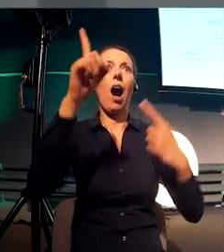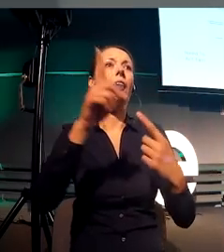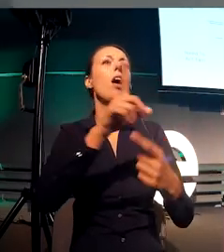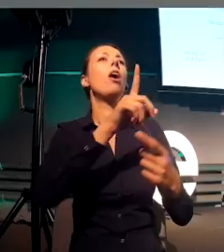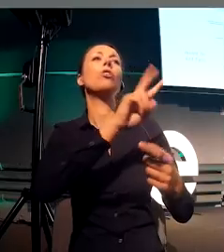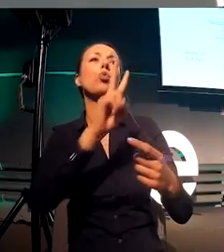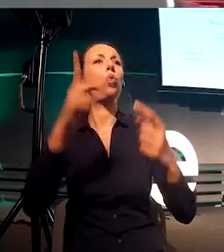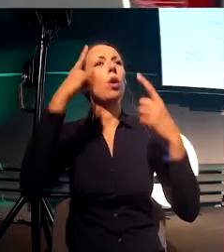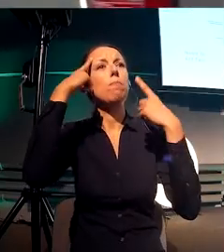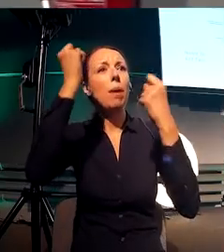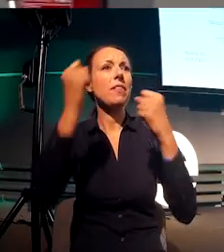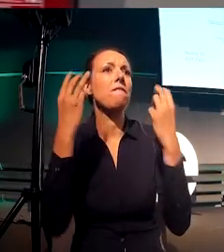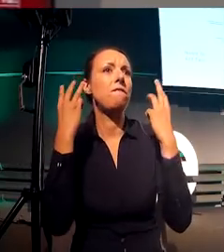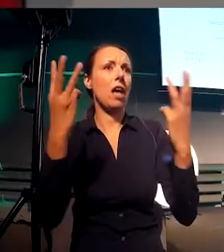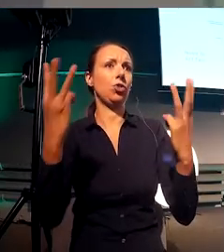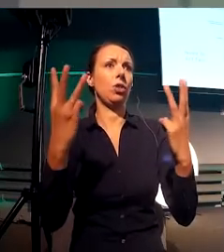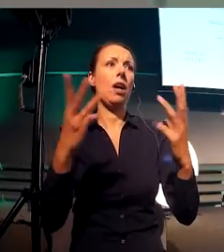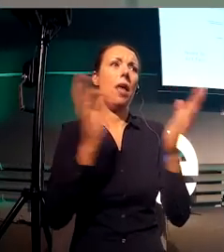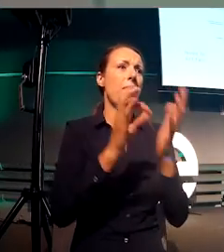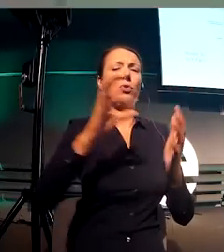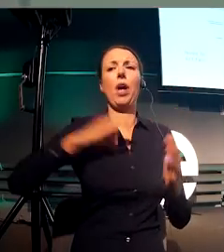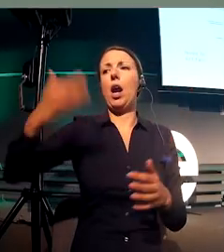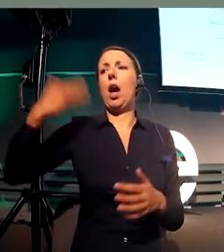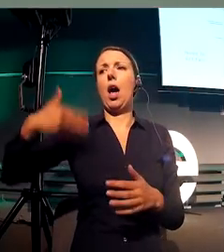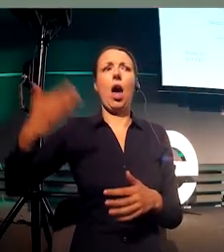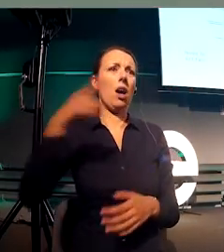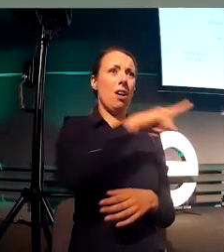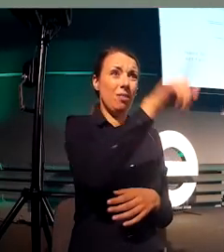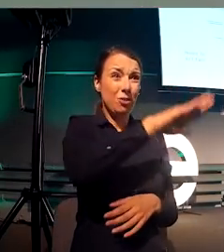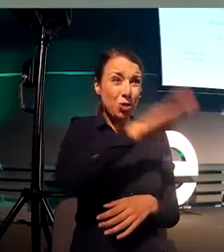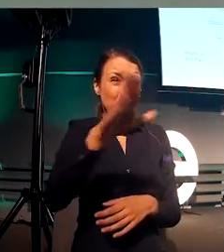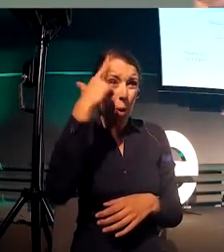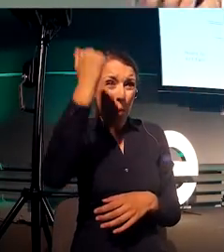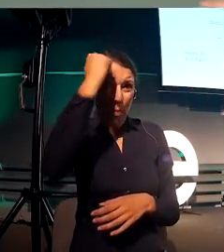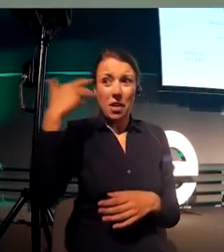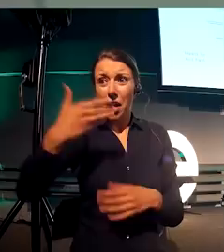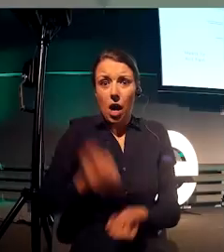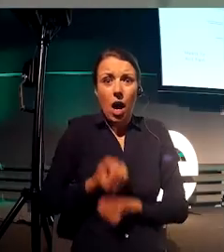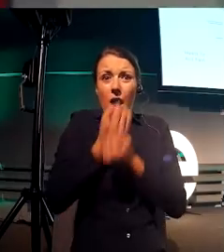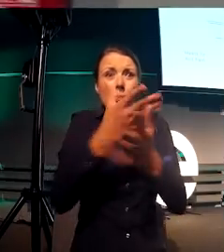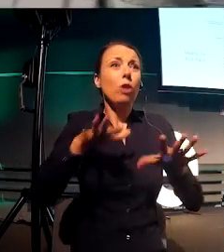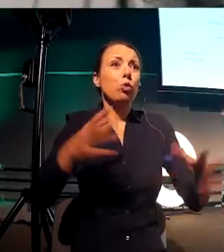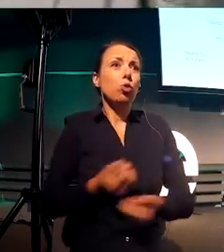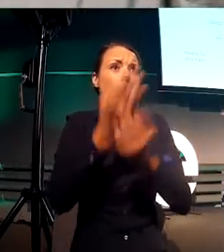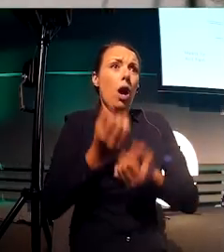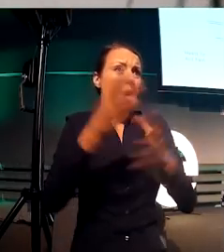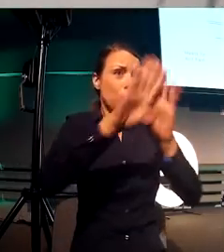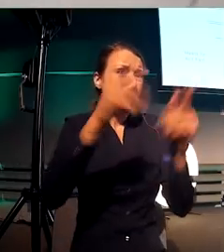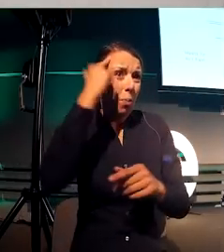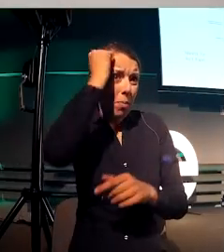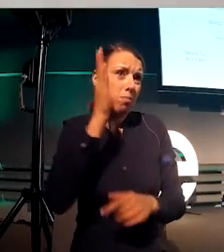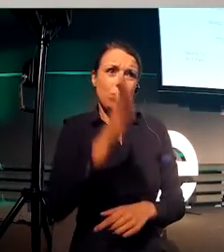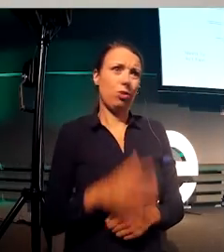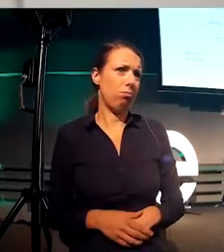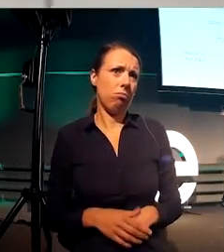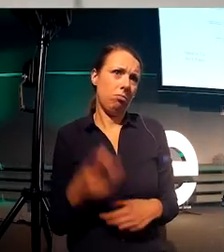What are you going to remember? There's too much information. And other than that, in a fast-paced world, we need to act